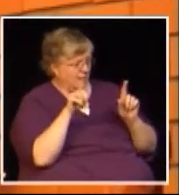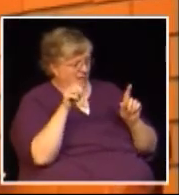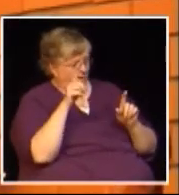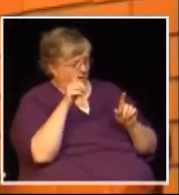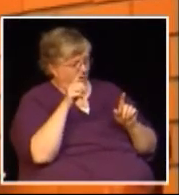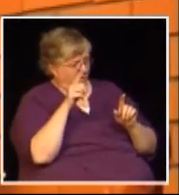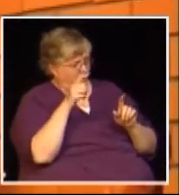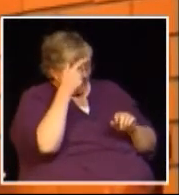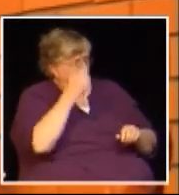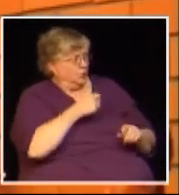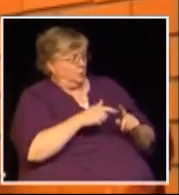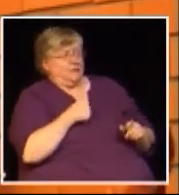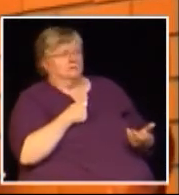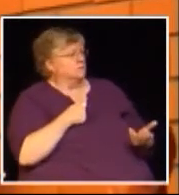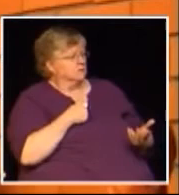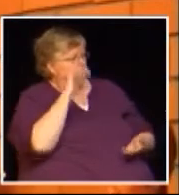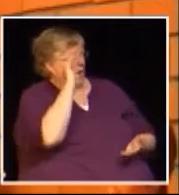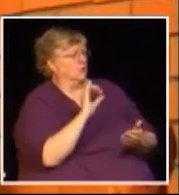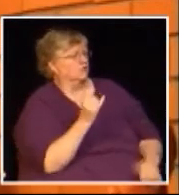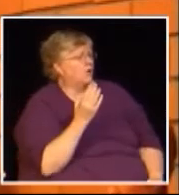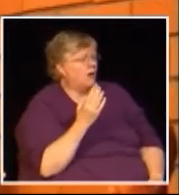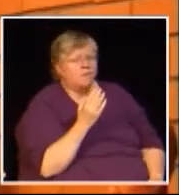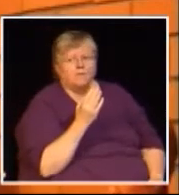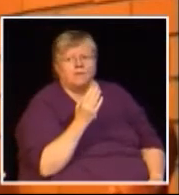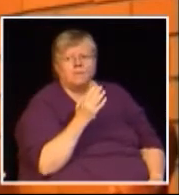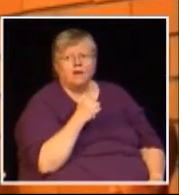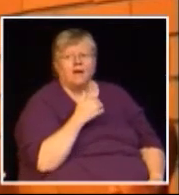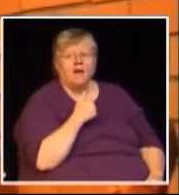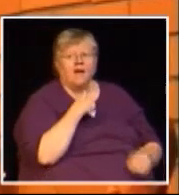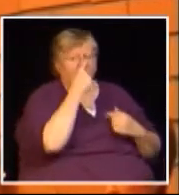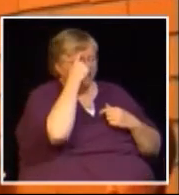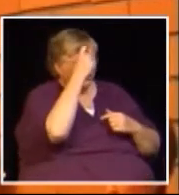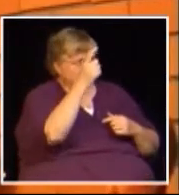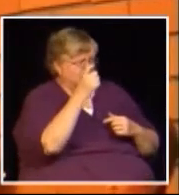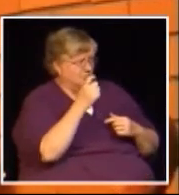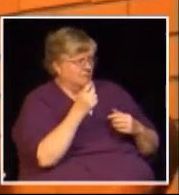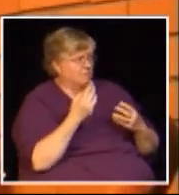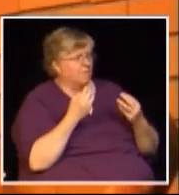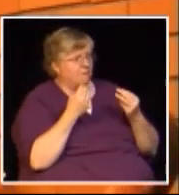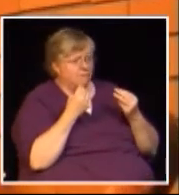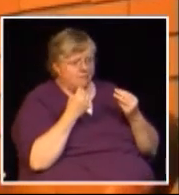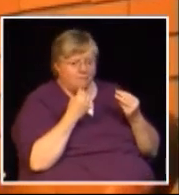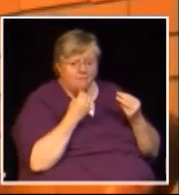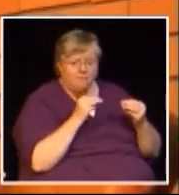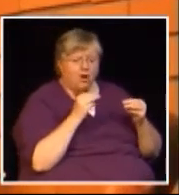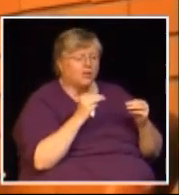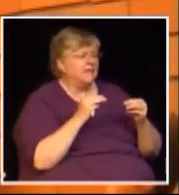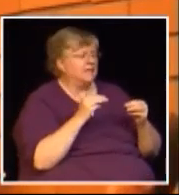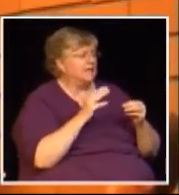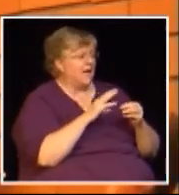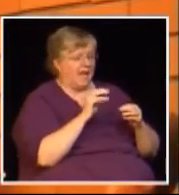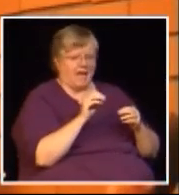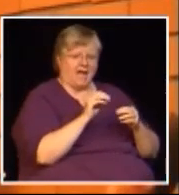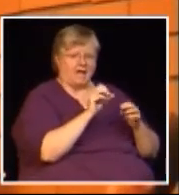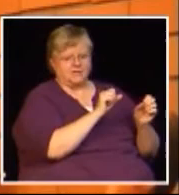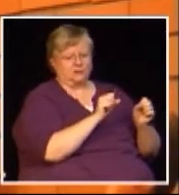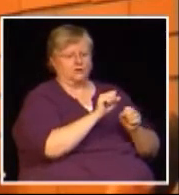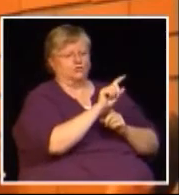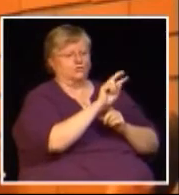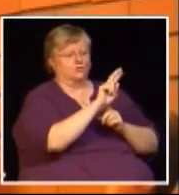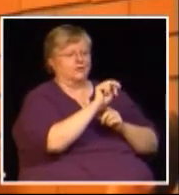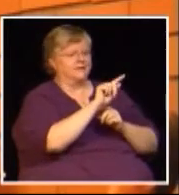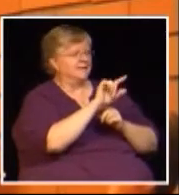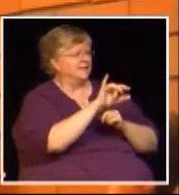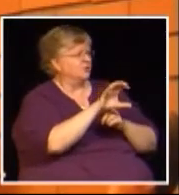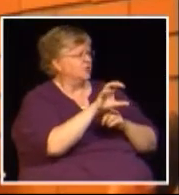these jobs are coming into play because here I am I have a degree in business my degree is marketing and strategic management and for the life of